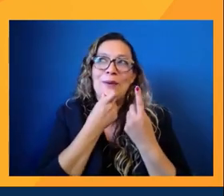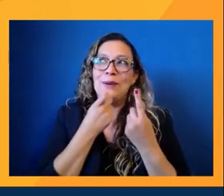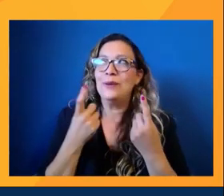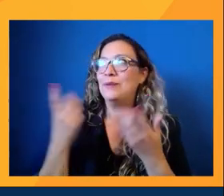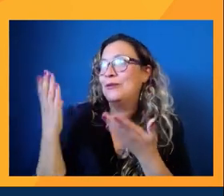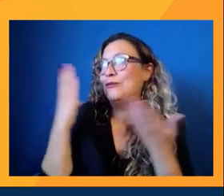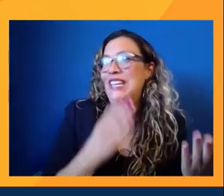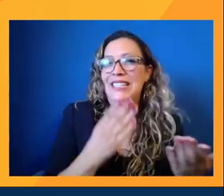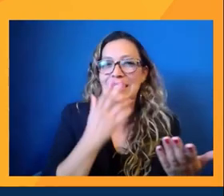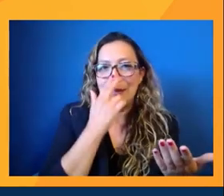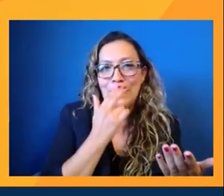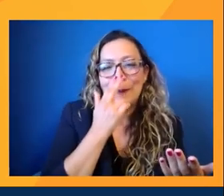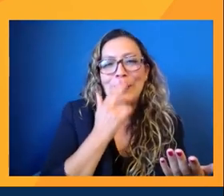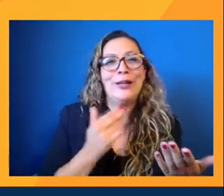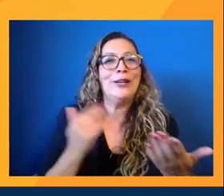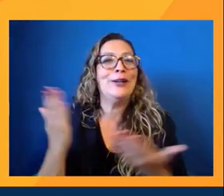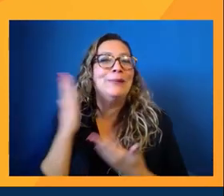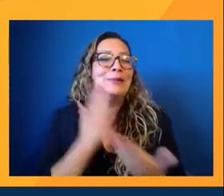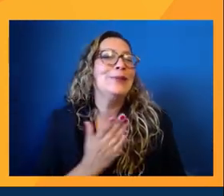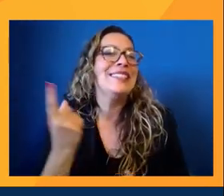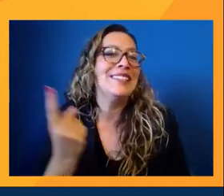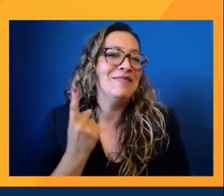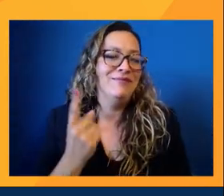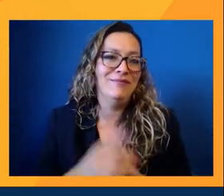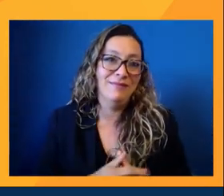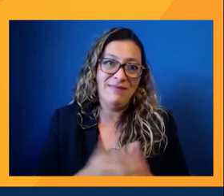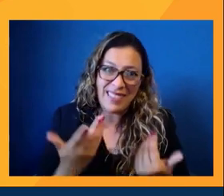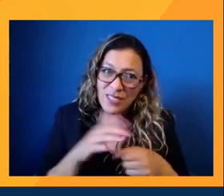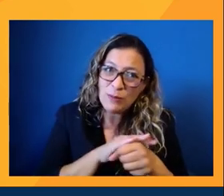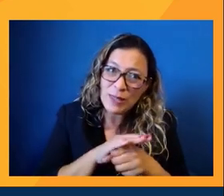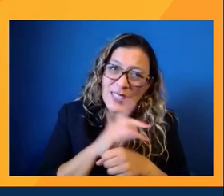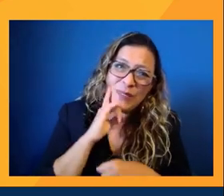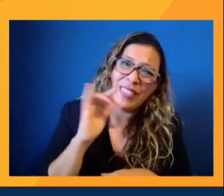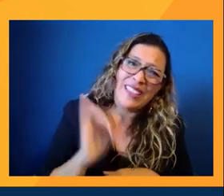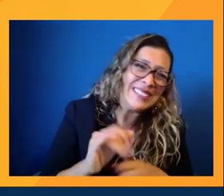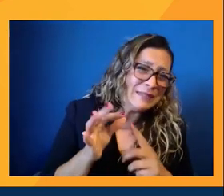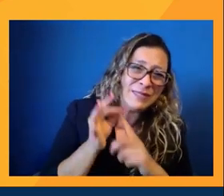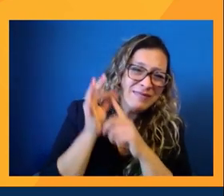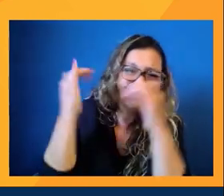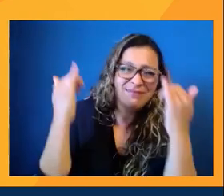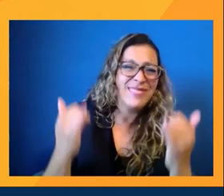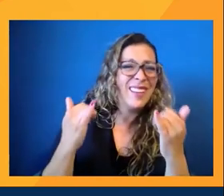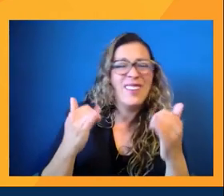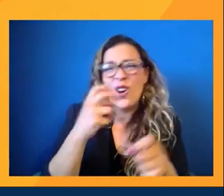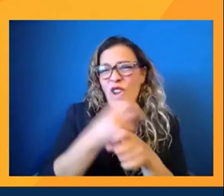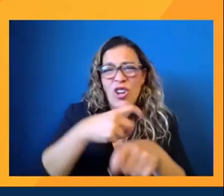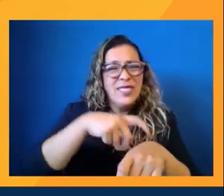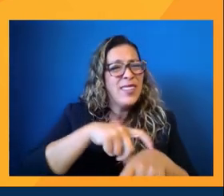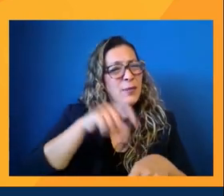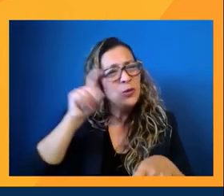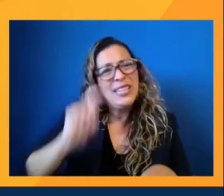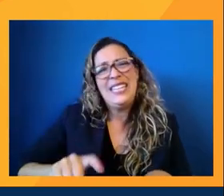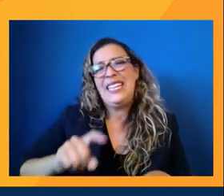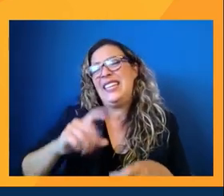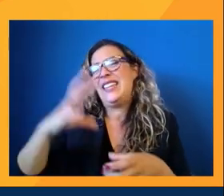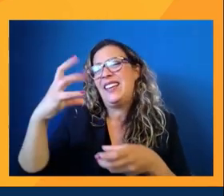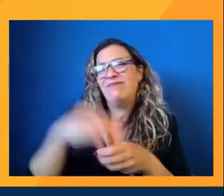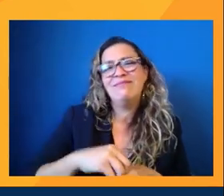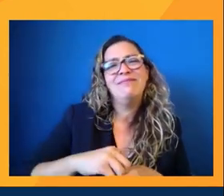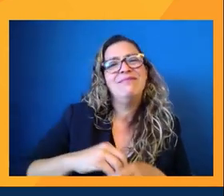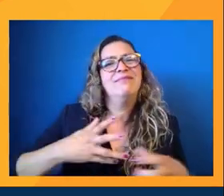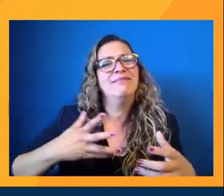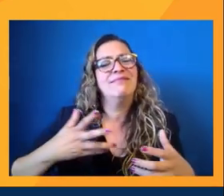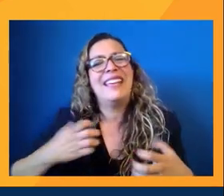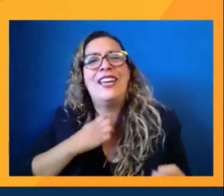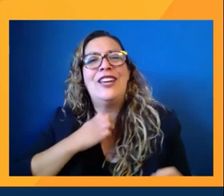things lighter. And, and, and yes, there's space for that, especially now more than ever, we need that inclusion. And, and that's why we're